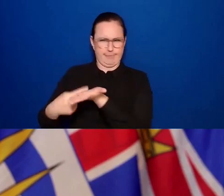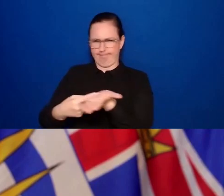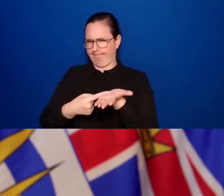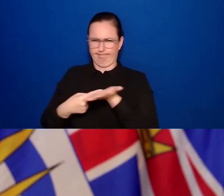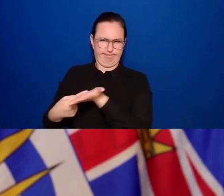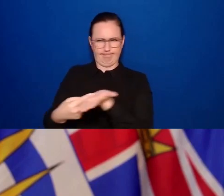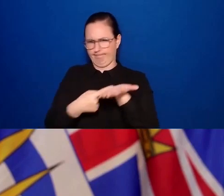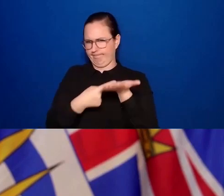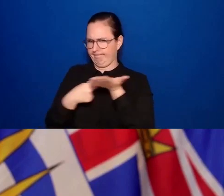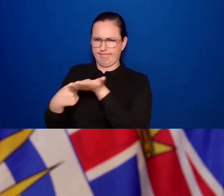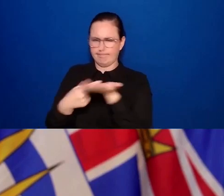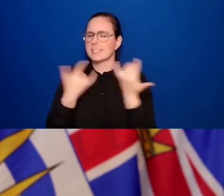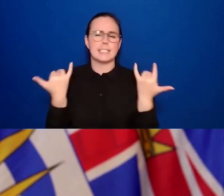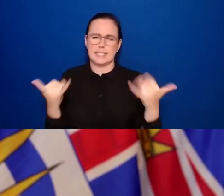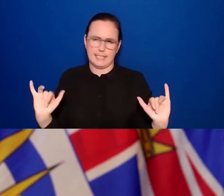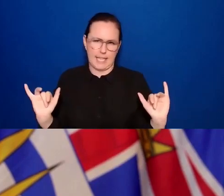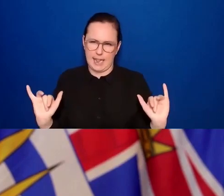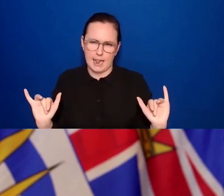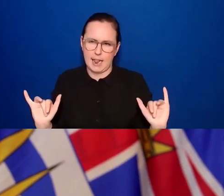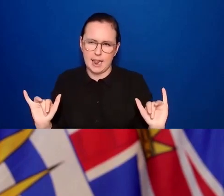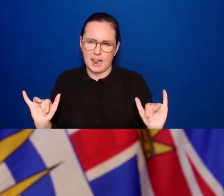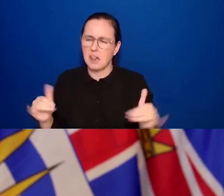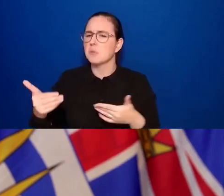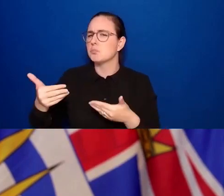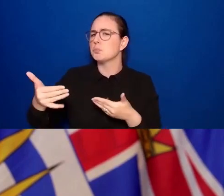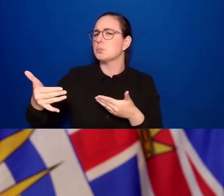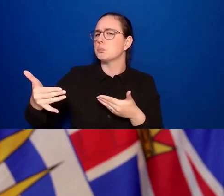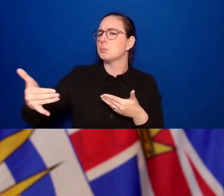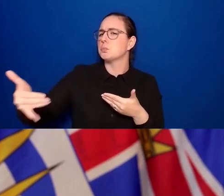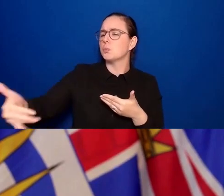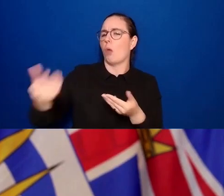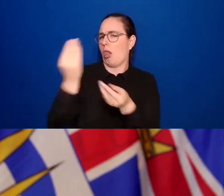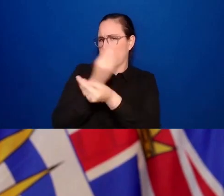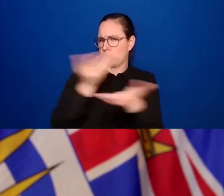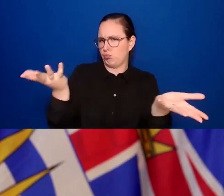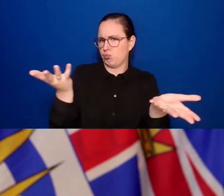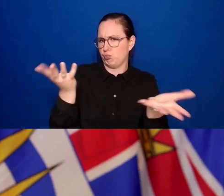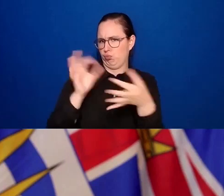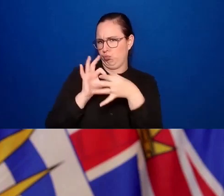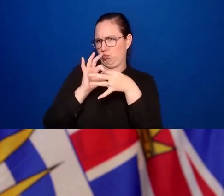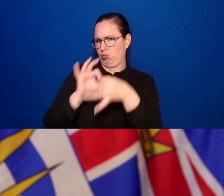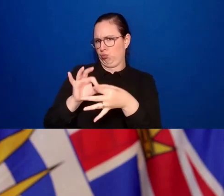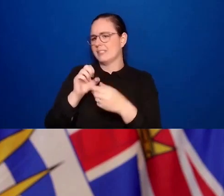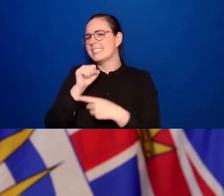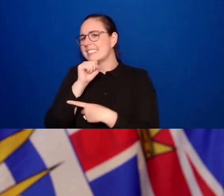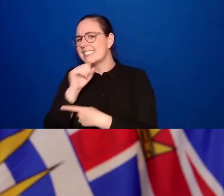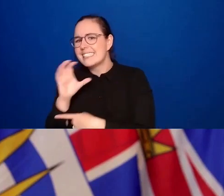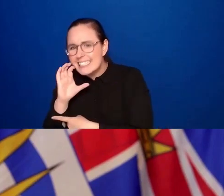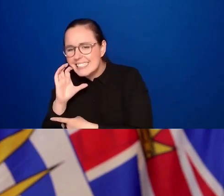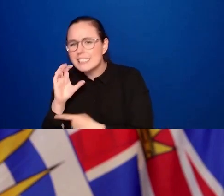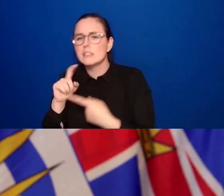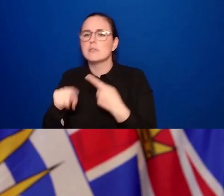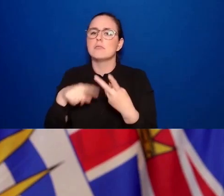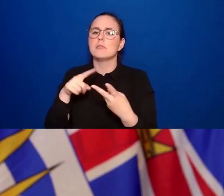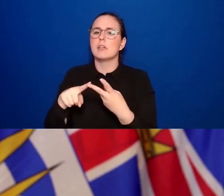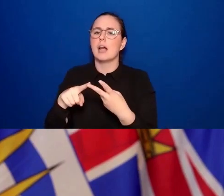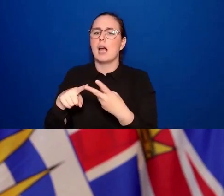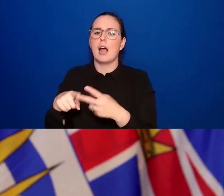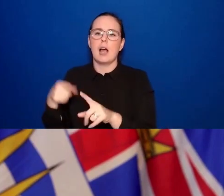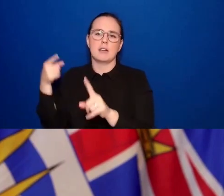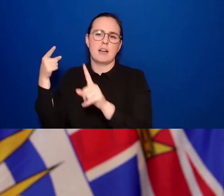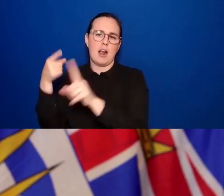will have more information to share around seniors and elders, particularly in long-term care in those settings.